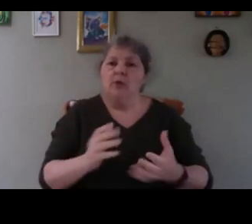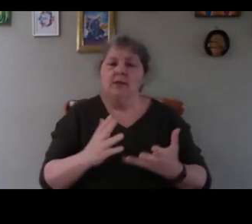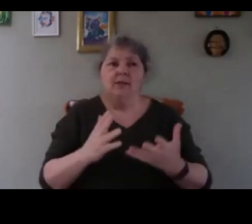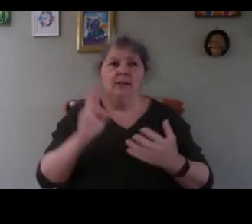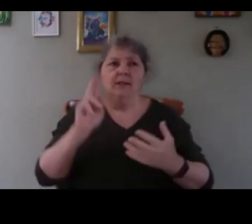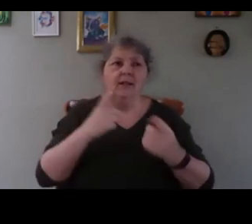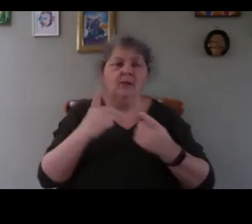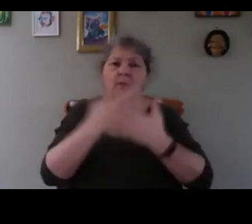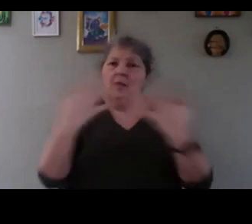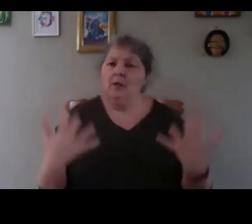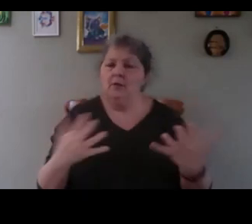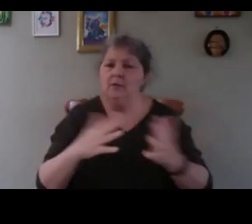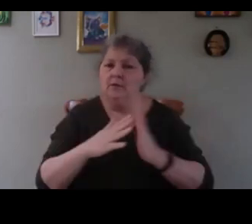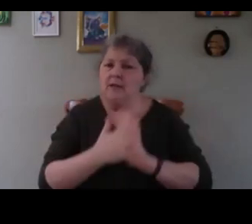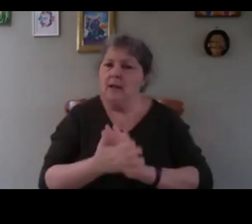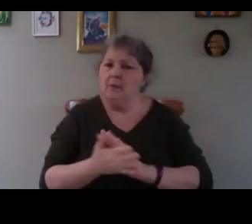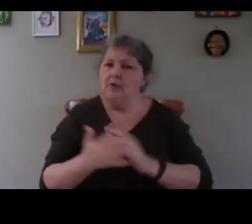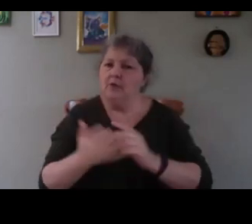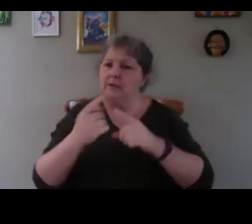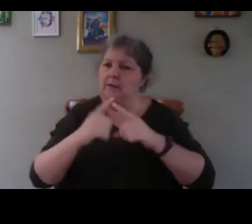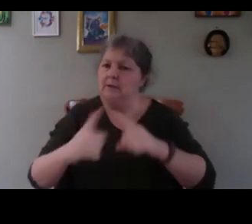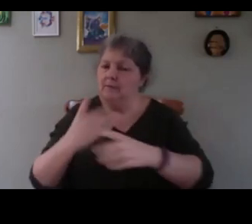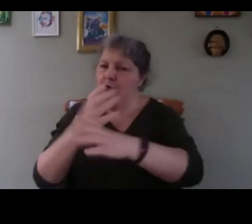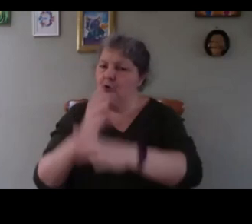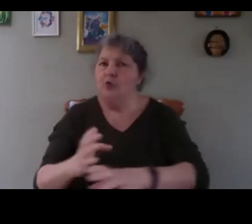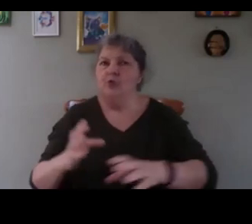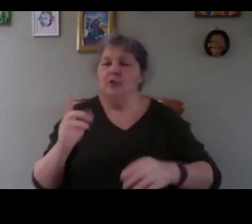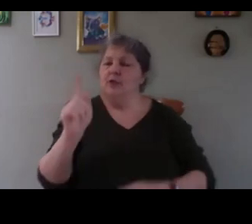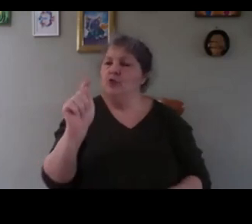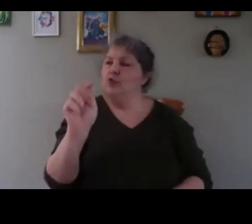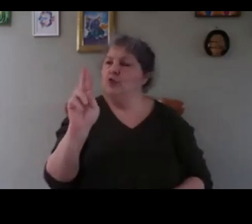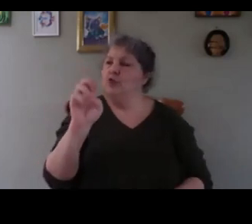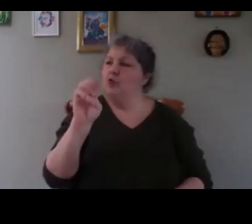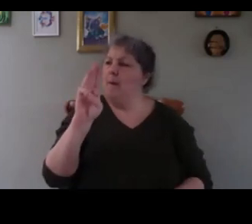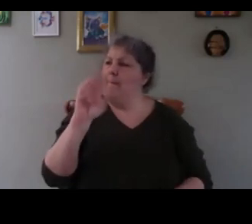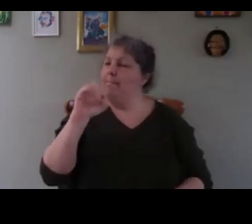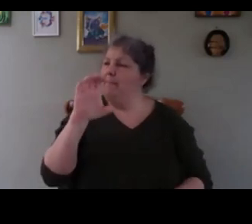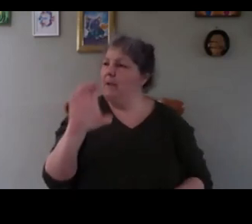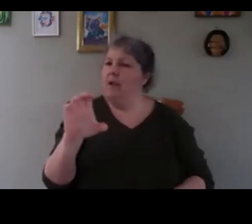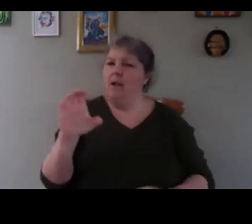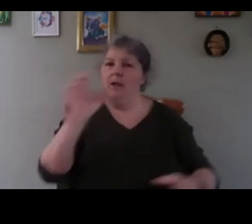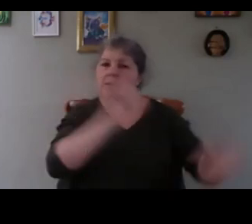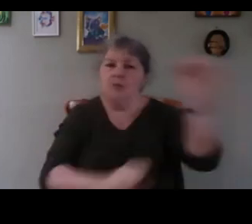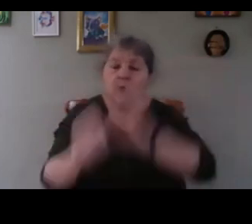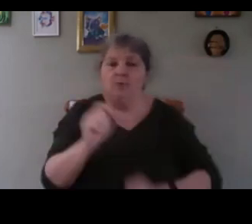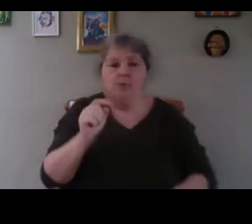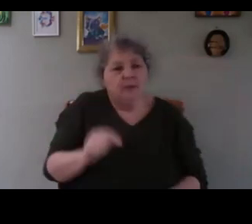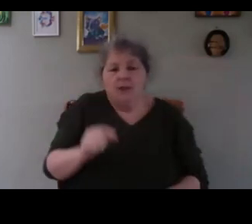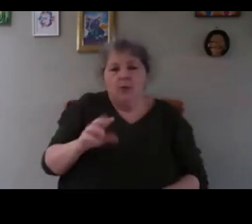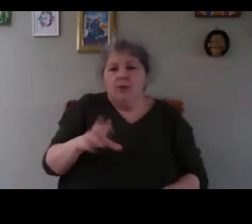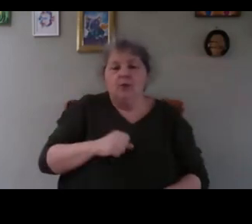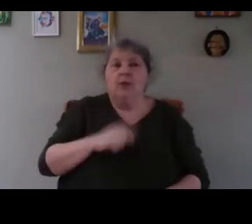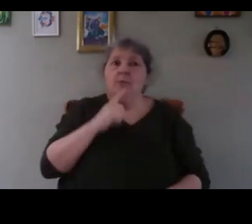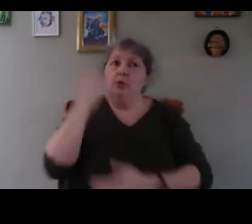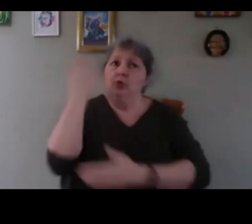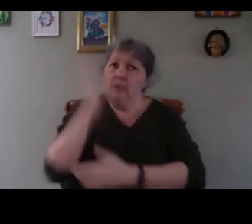they come from the southeast which is not expected too much in our country and trees actually lived for quite a long time